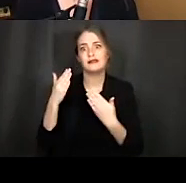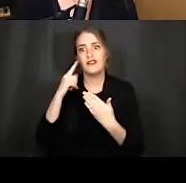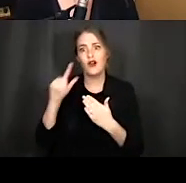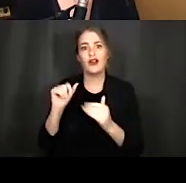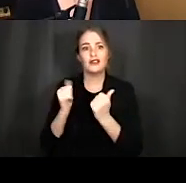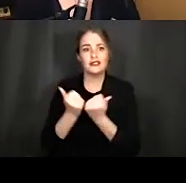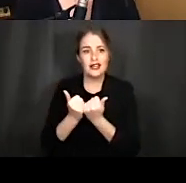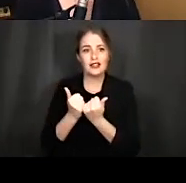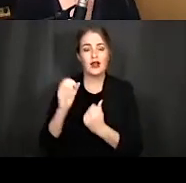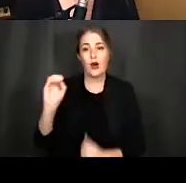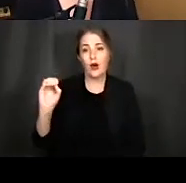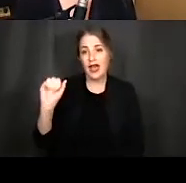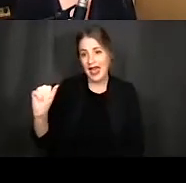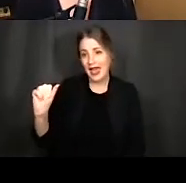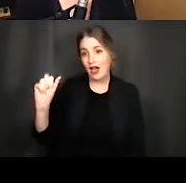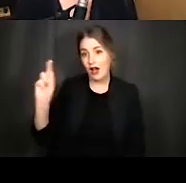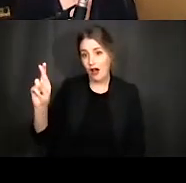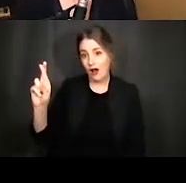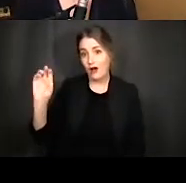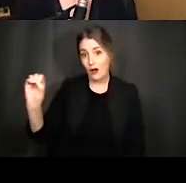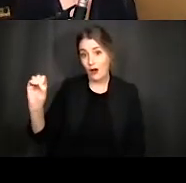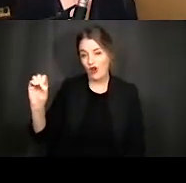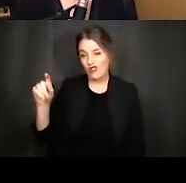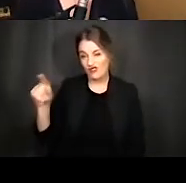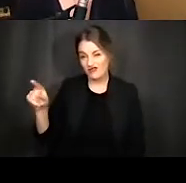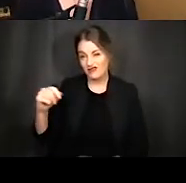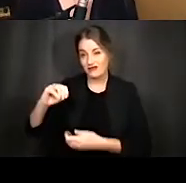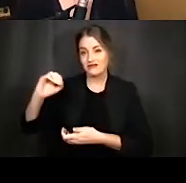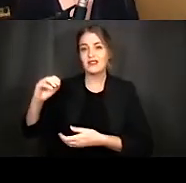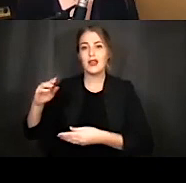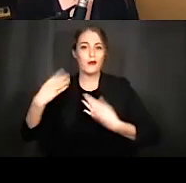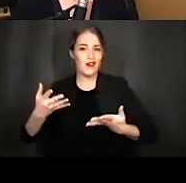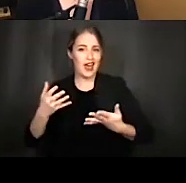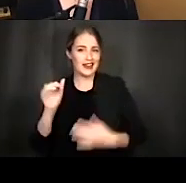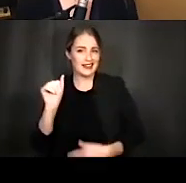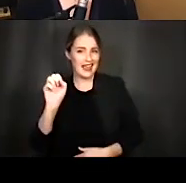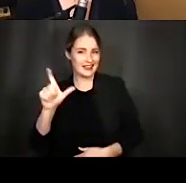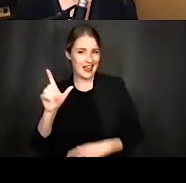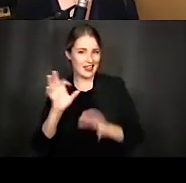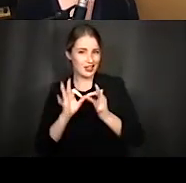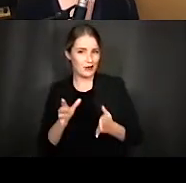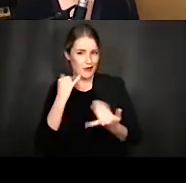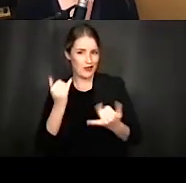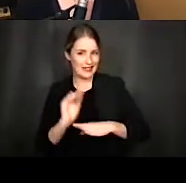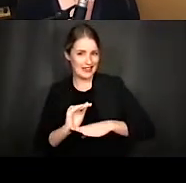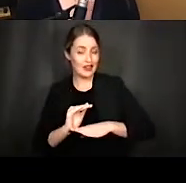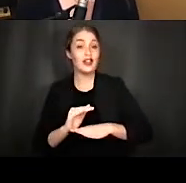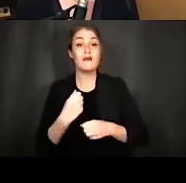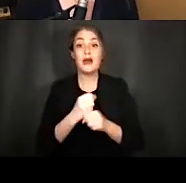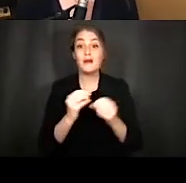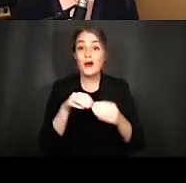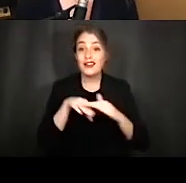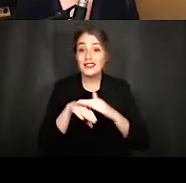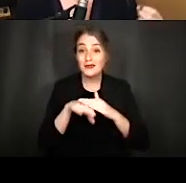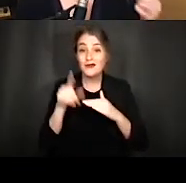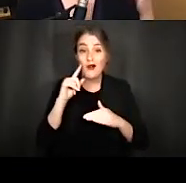otolaryngology or aro for providing the uh asl interpreters this evening so that we can make this event even more accessible